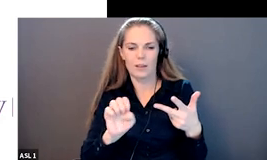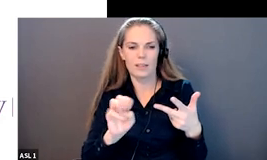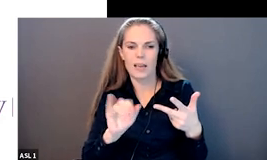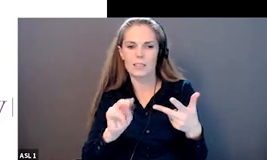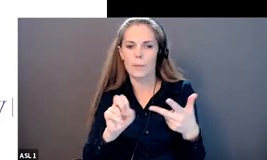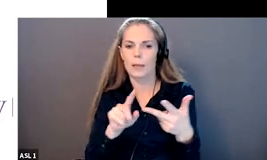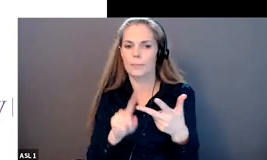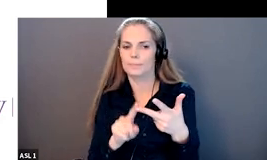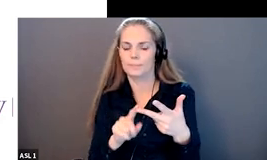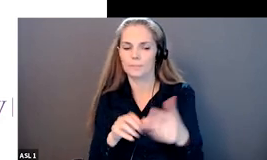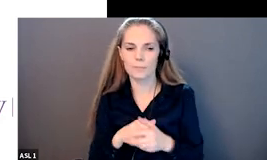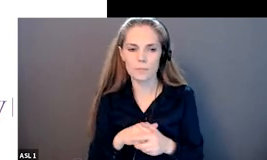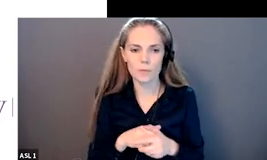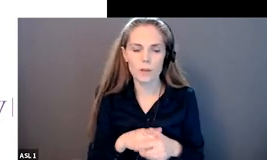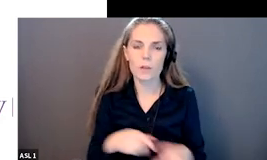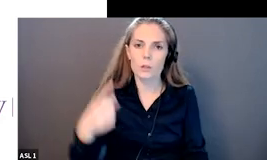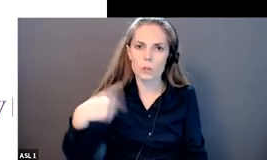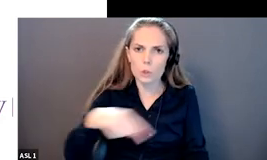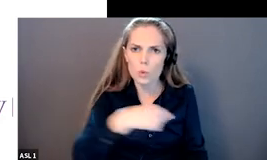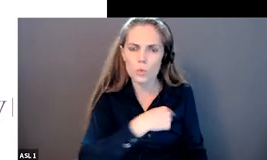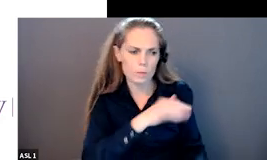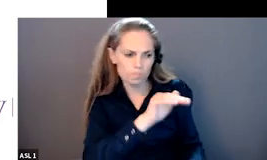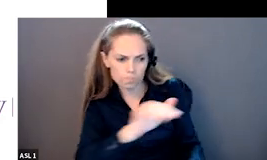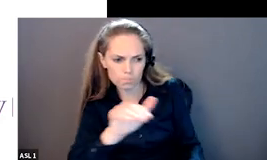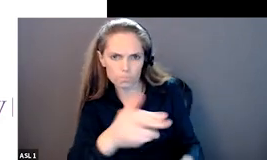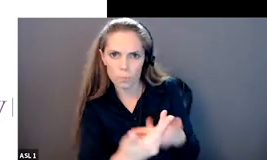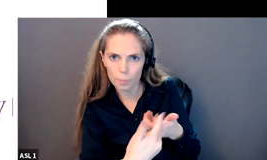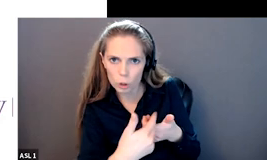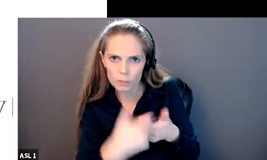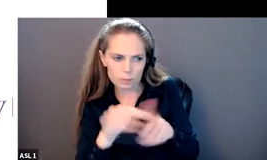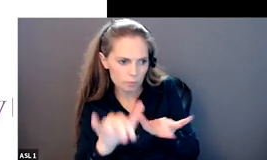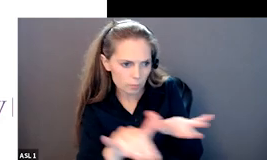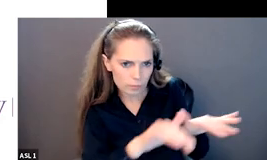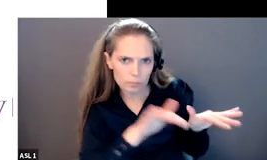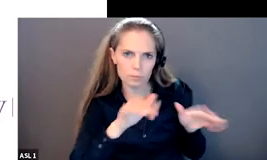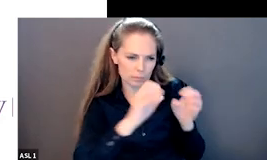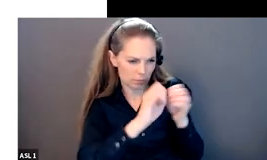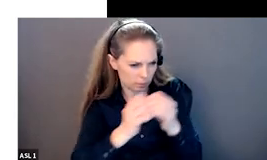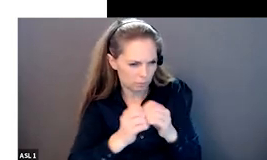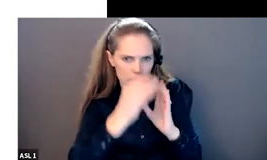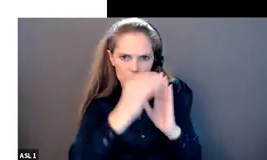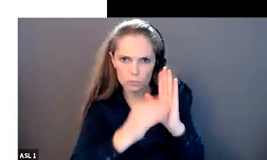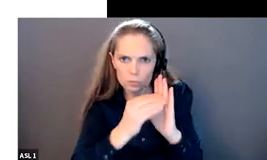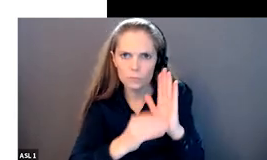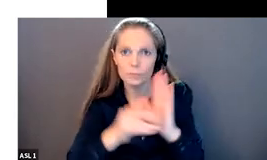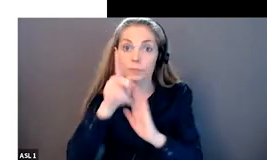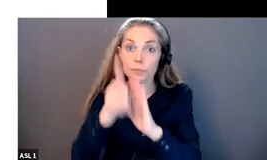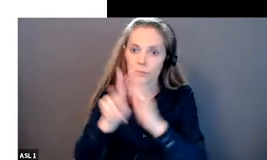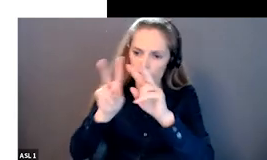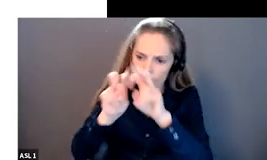a qualitative and quantitative survey and detailed policy analysis next slide